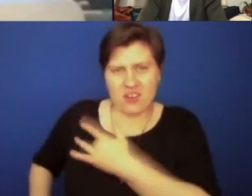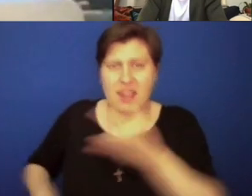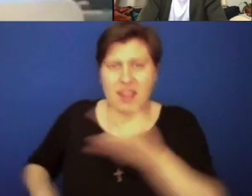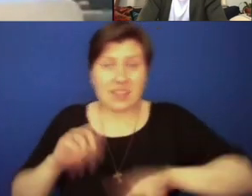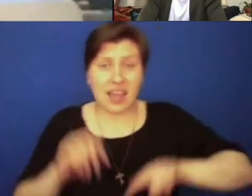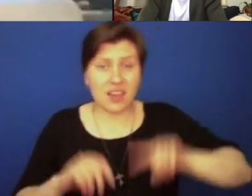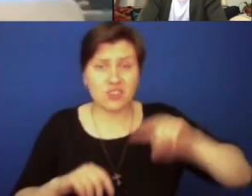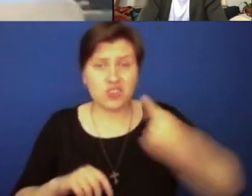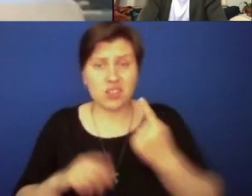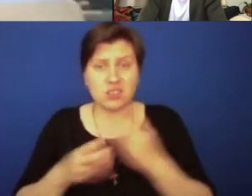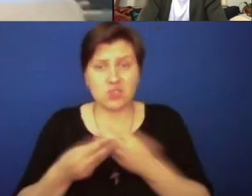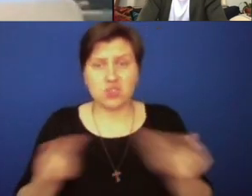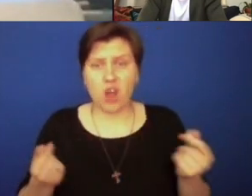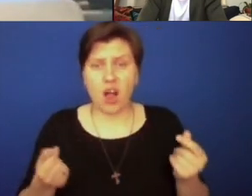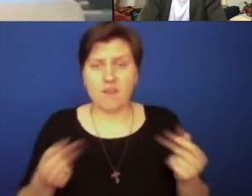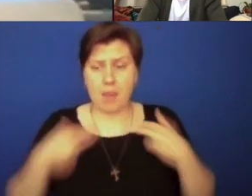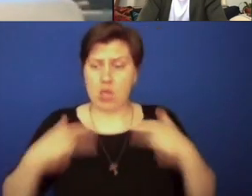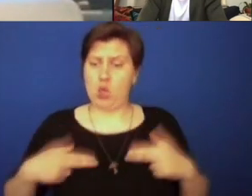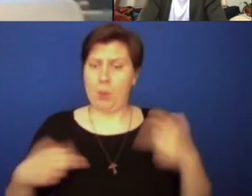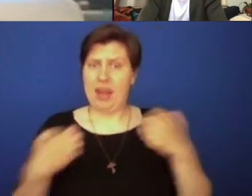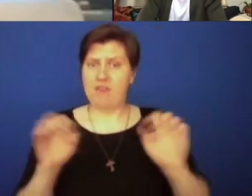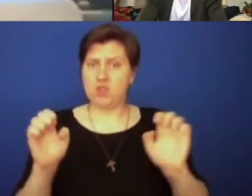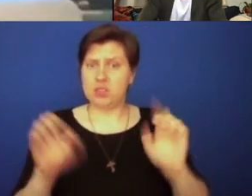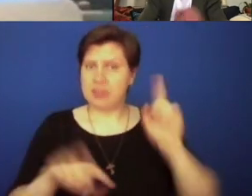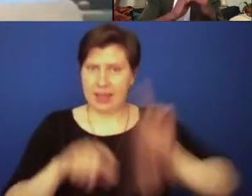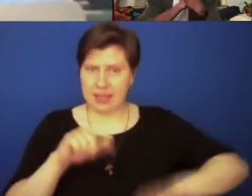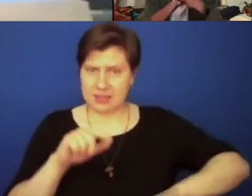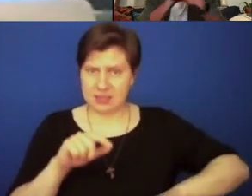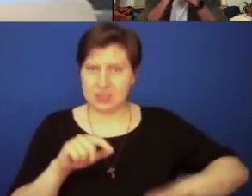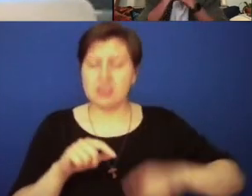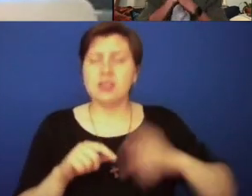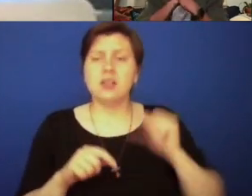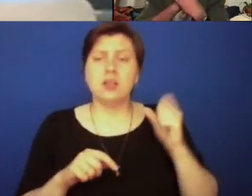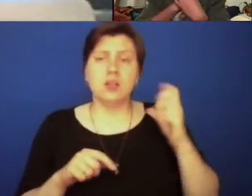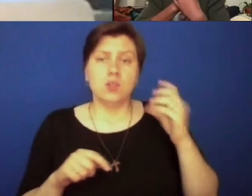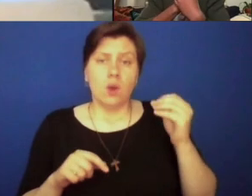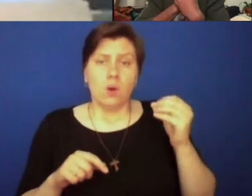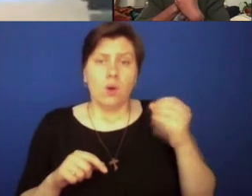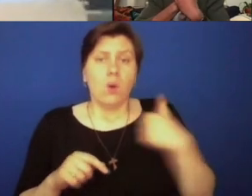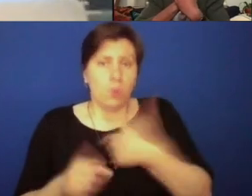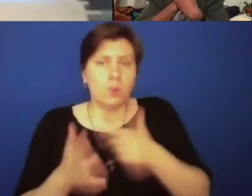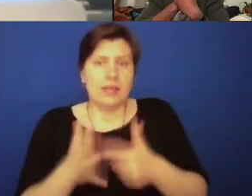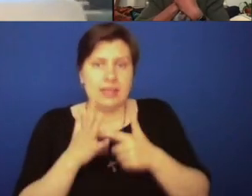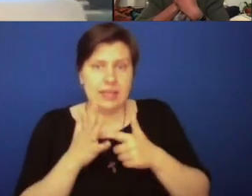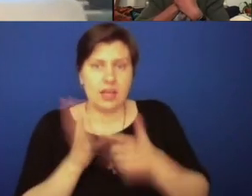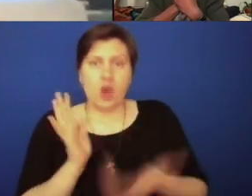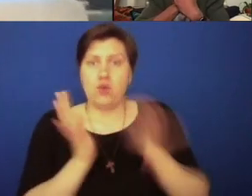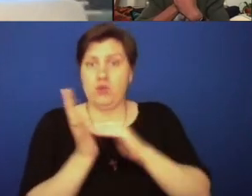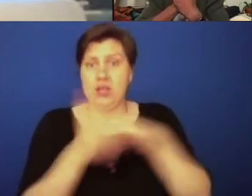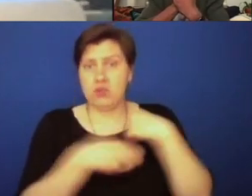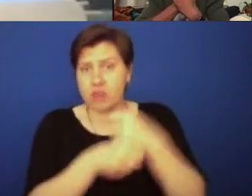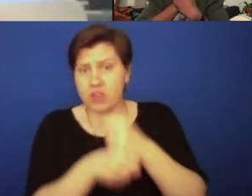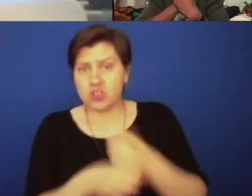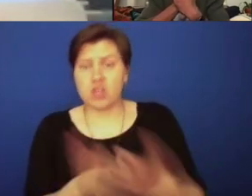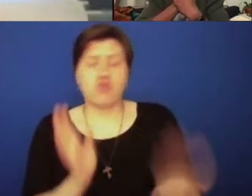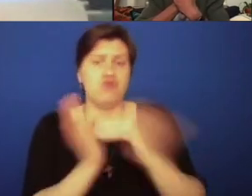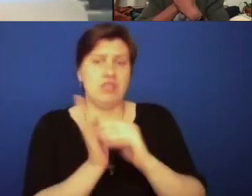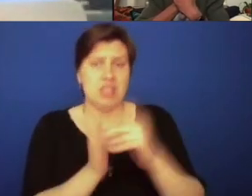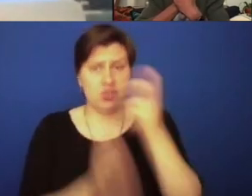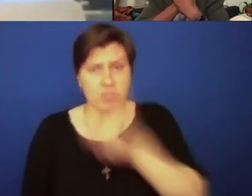can't solely be solved only by human efforts alone. And so, you know, we need a recreation, a